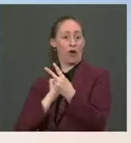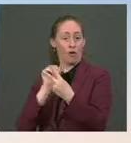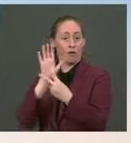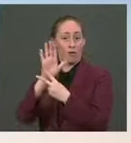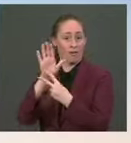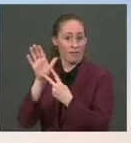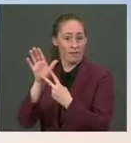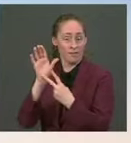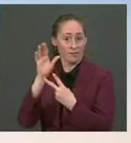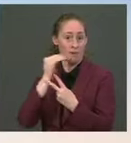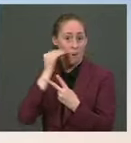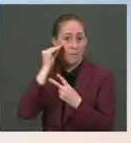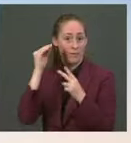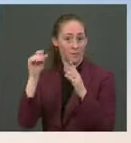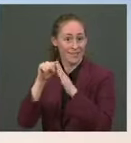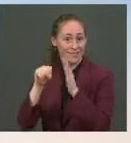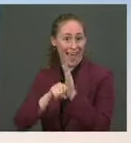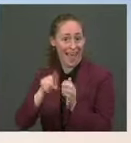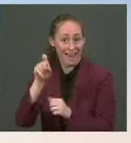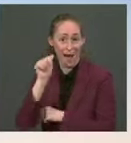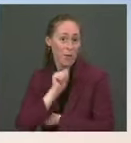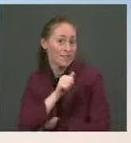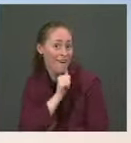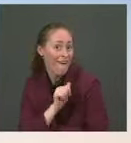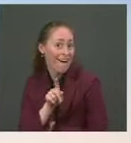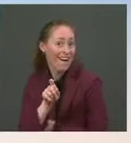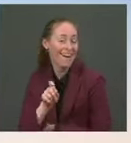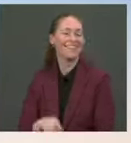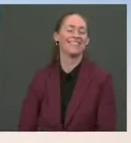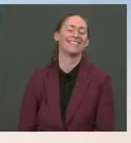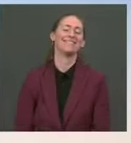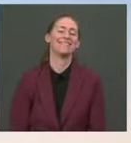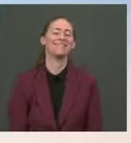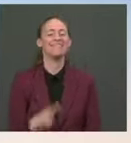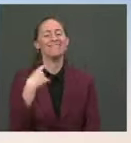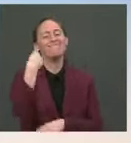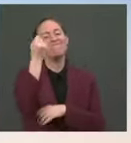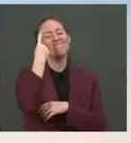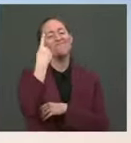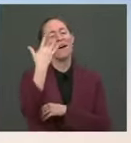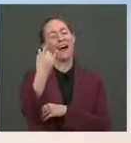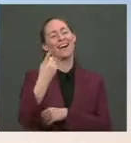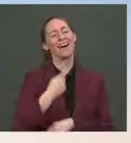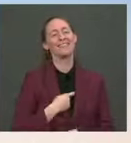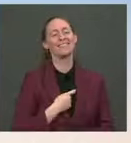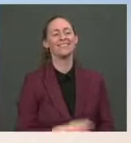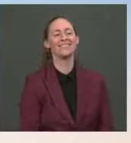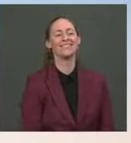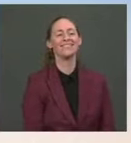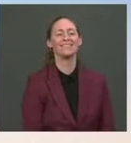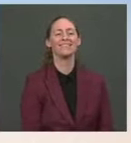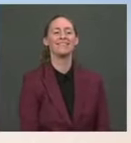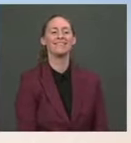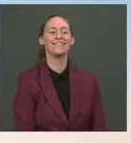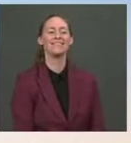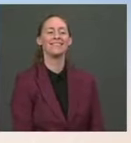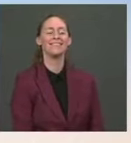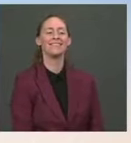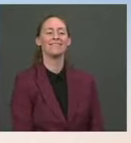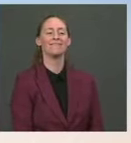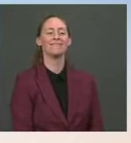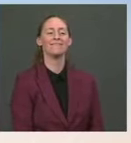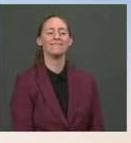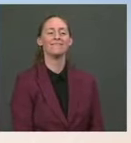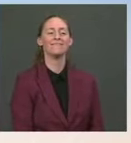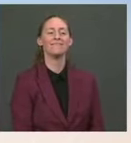He's going to be. I understand your line of questioning. We'll get your advice. Right. What does it rhyme with? I